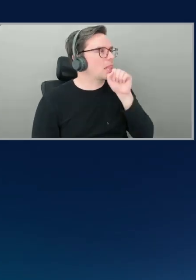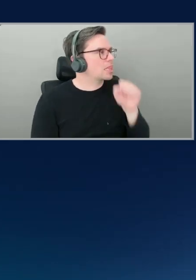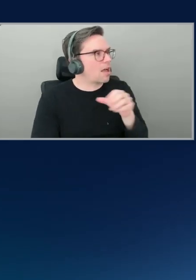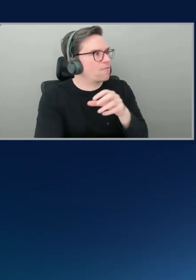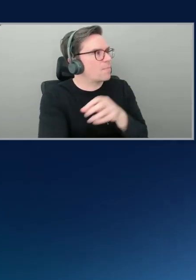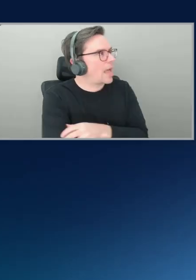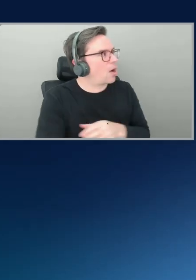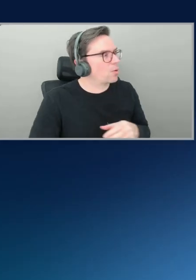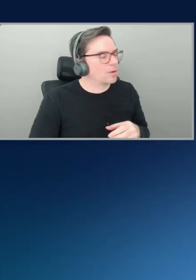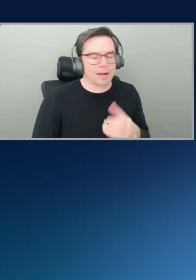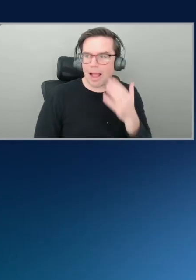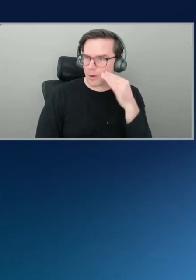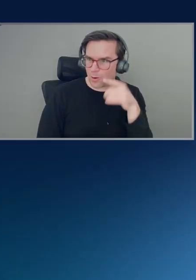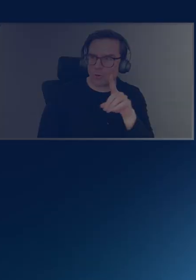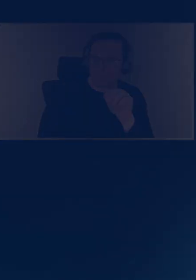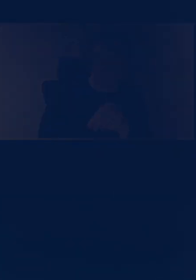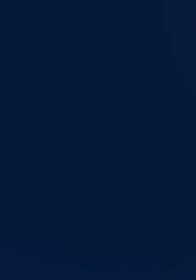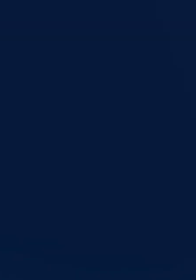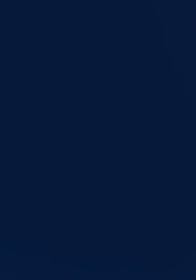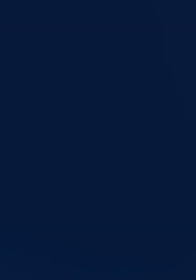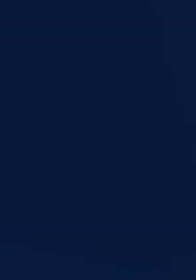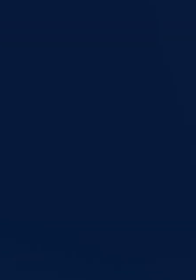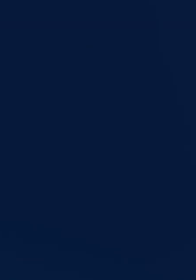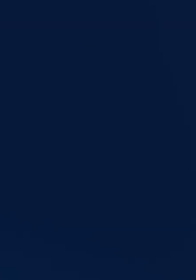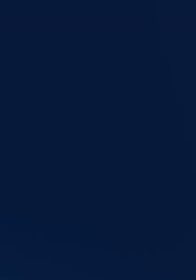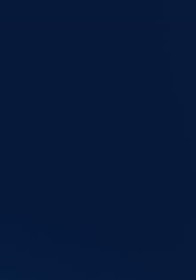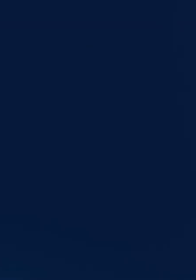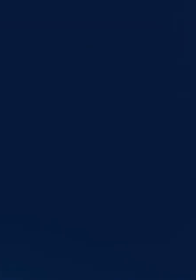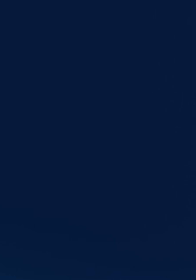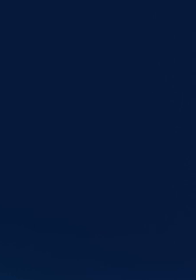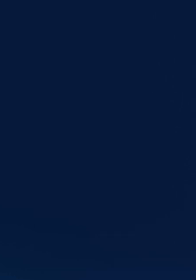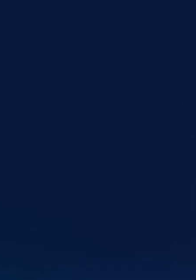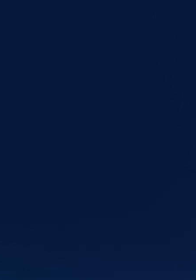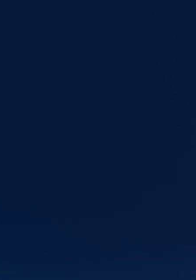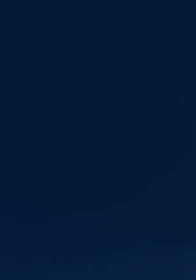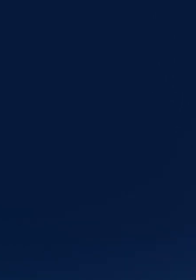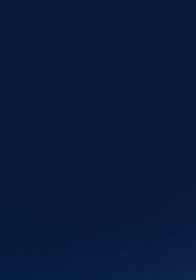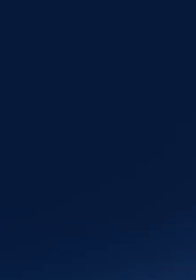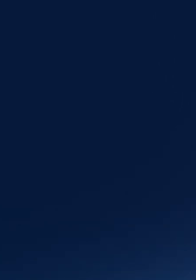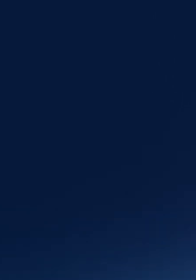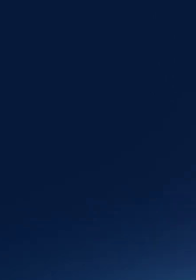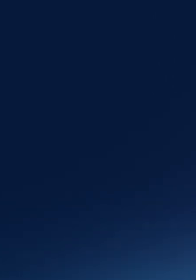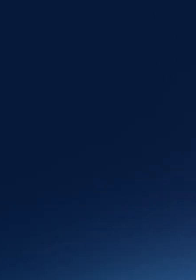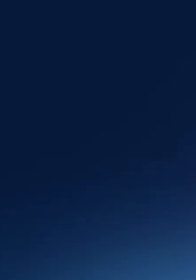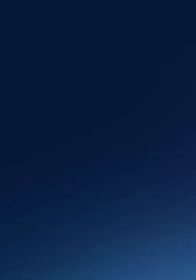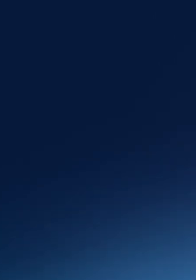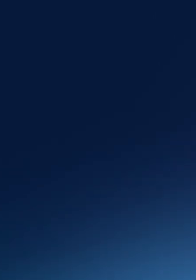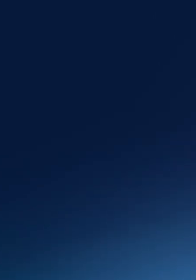Farrah. Nikhil, thank you for joining us. Thank you. Yeah. You